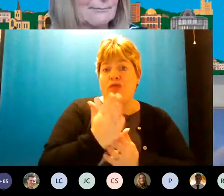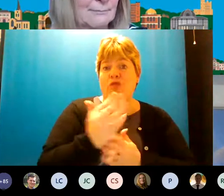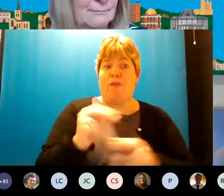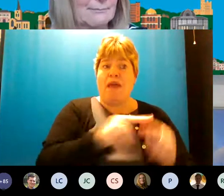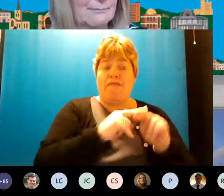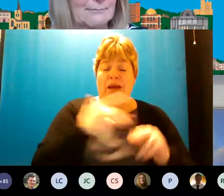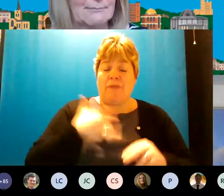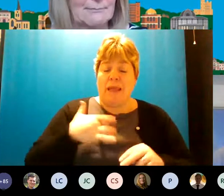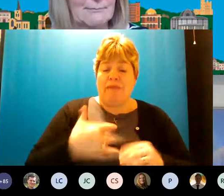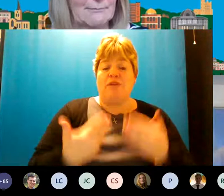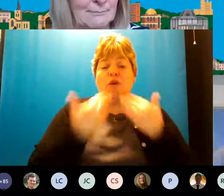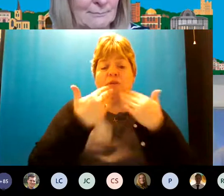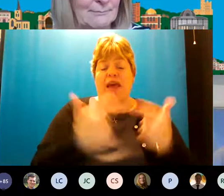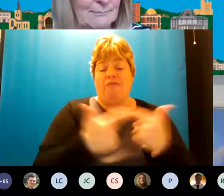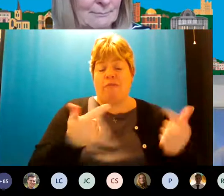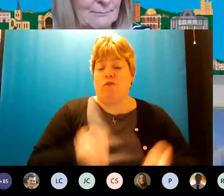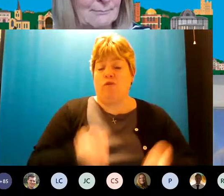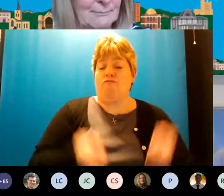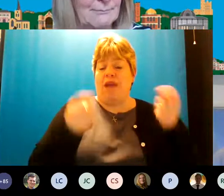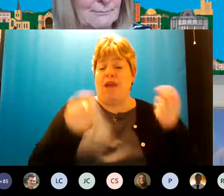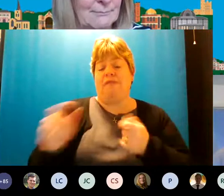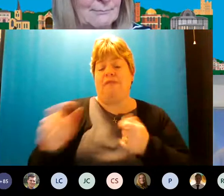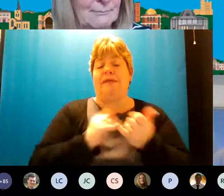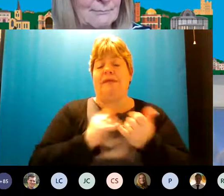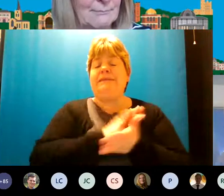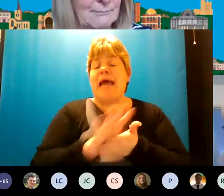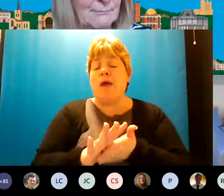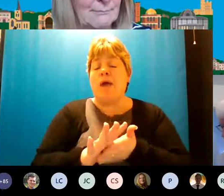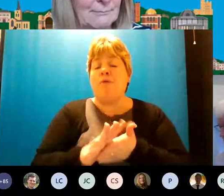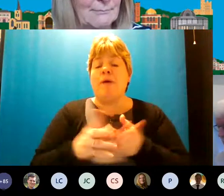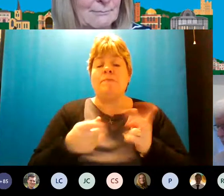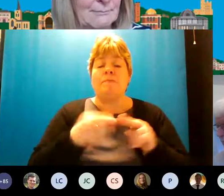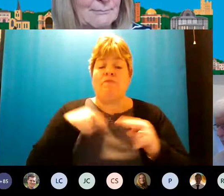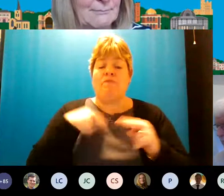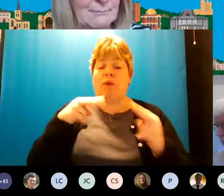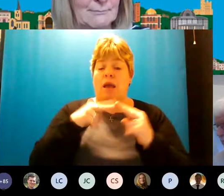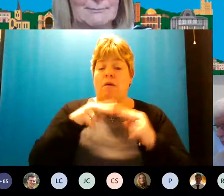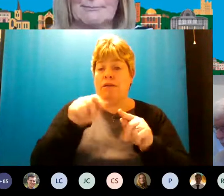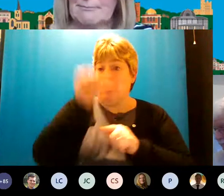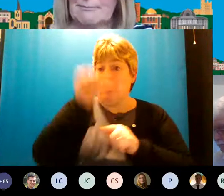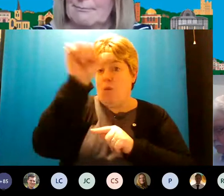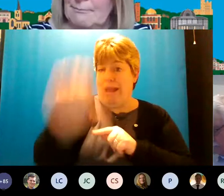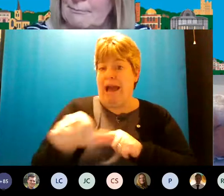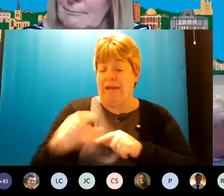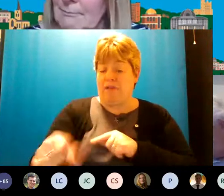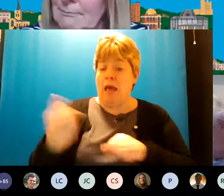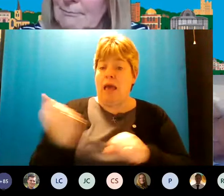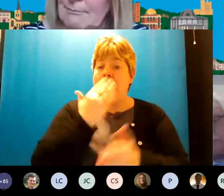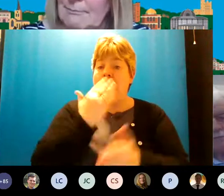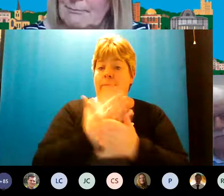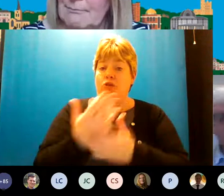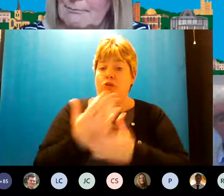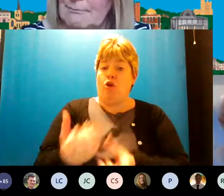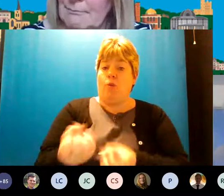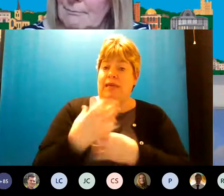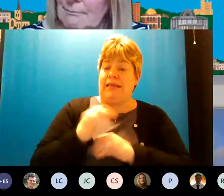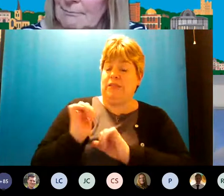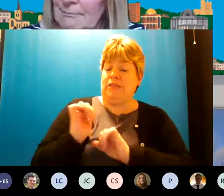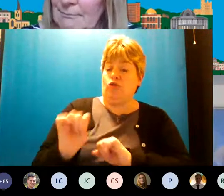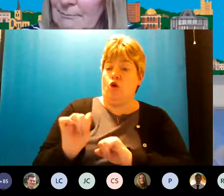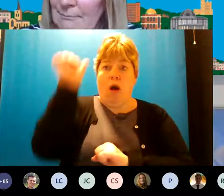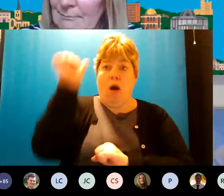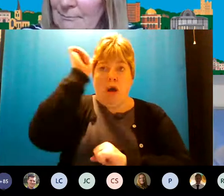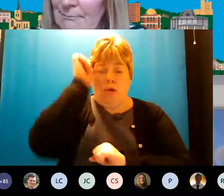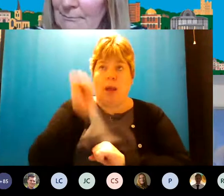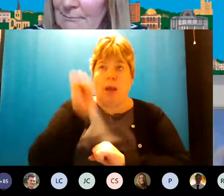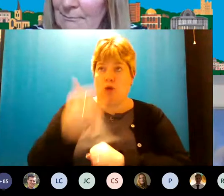in so thank you very much for flagging up sarah and if if again if we can contact you after and make sure that we're getting your knowledge